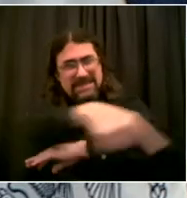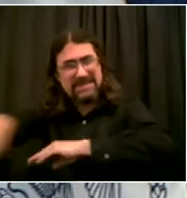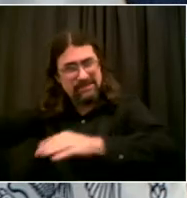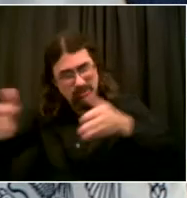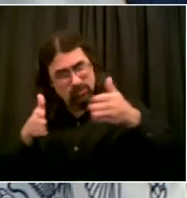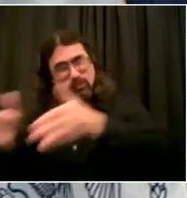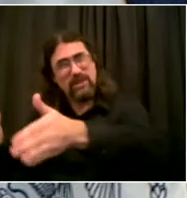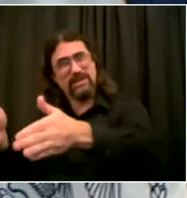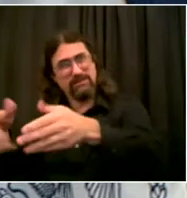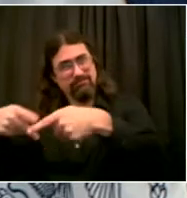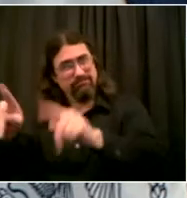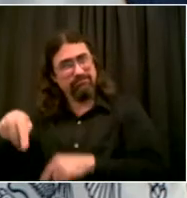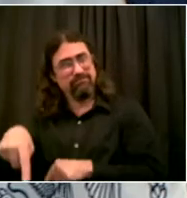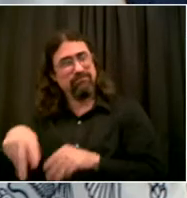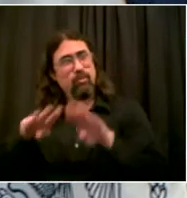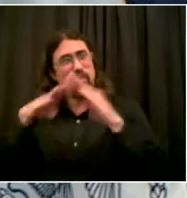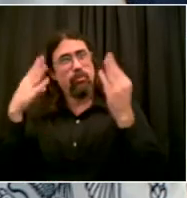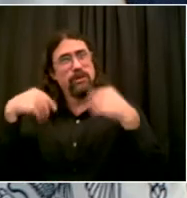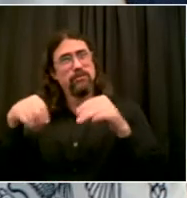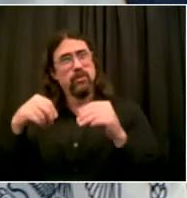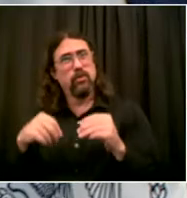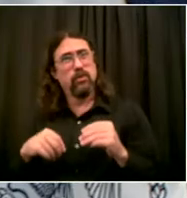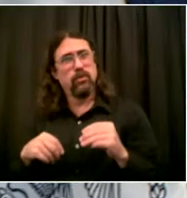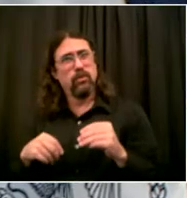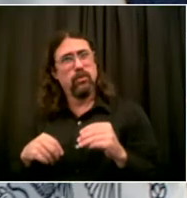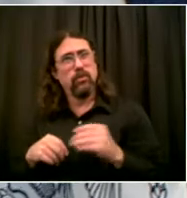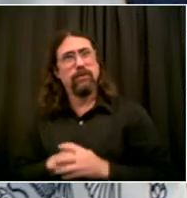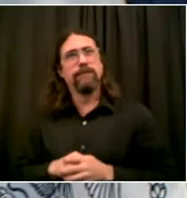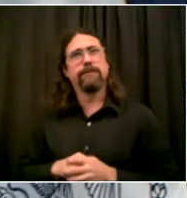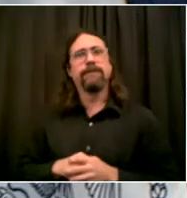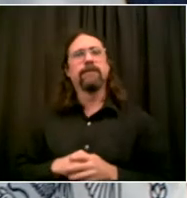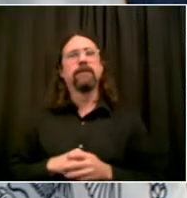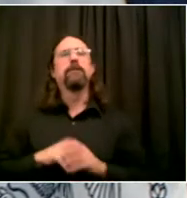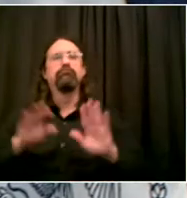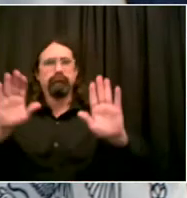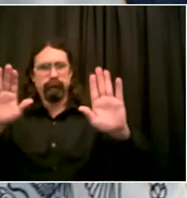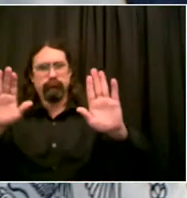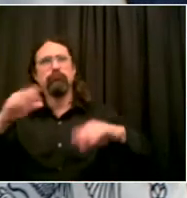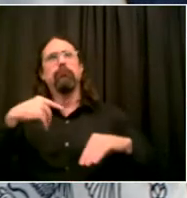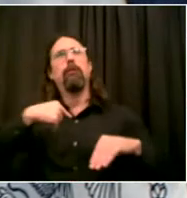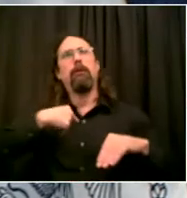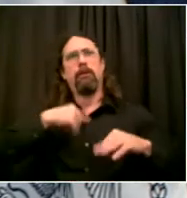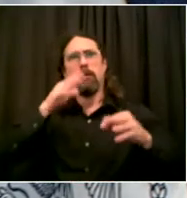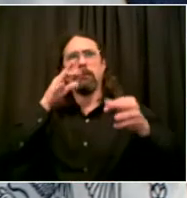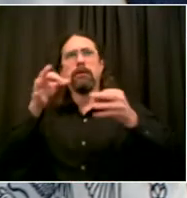see the screen, but we have it back up. This is about sidewalks.